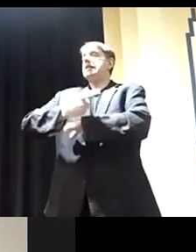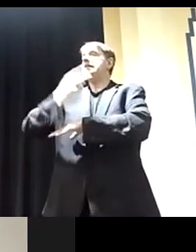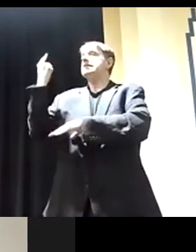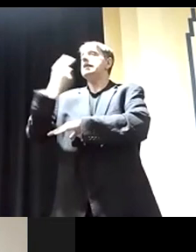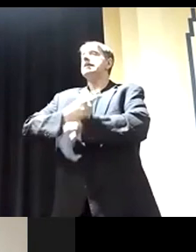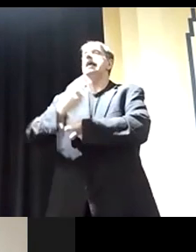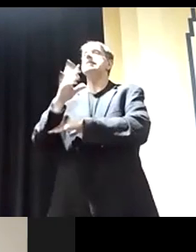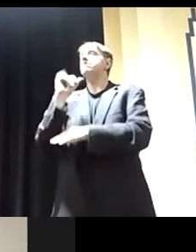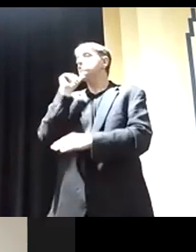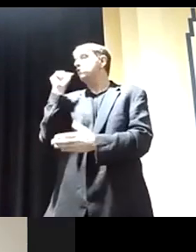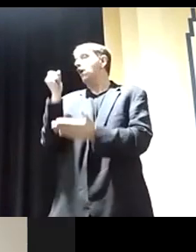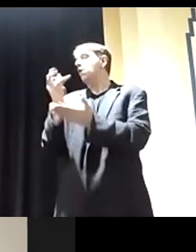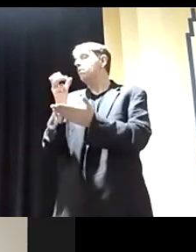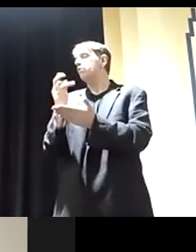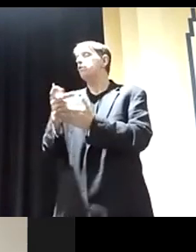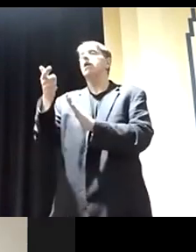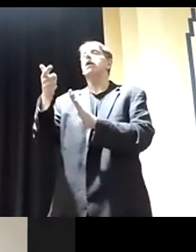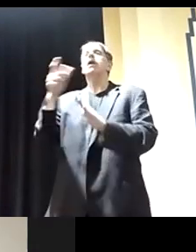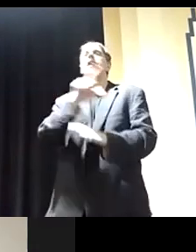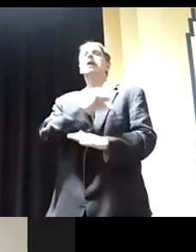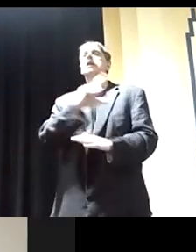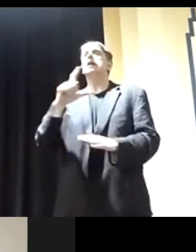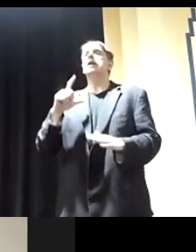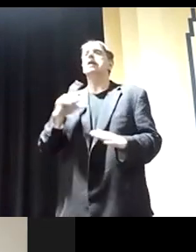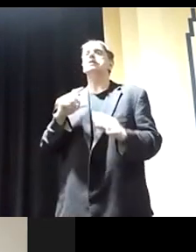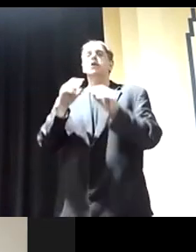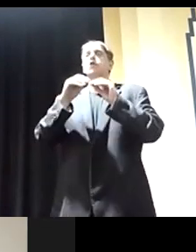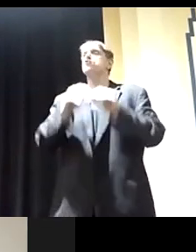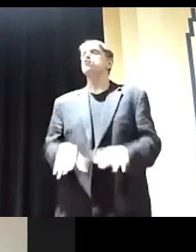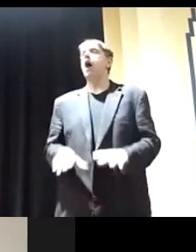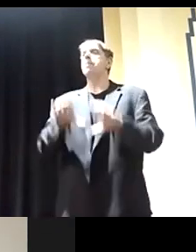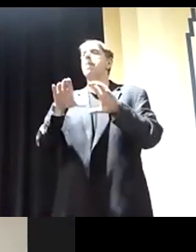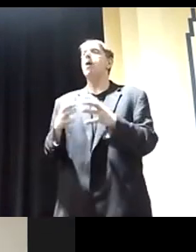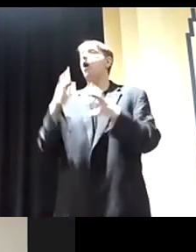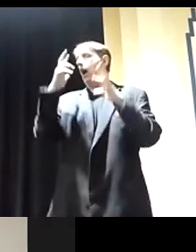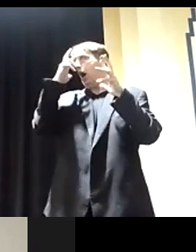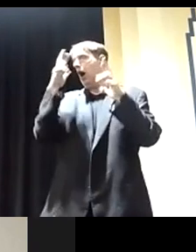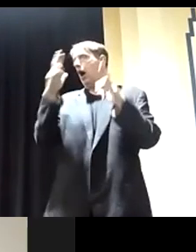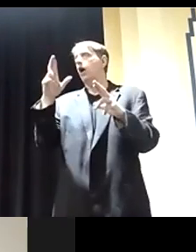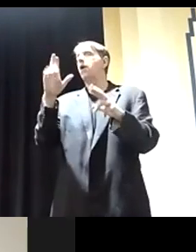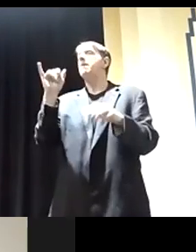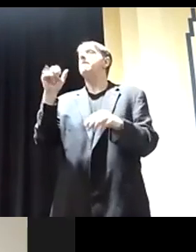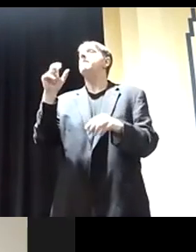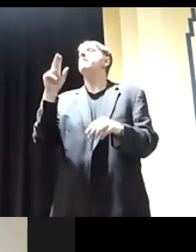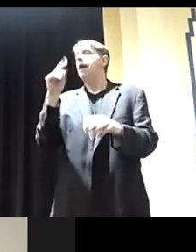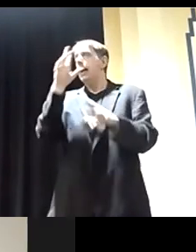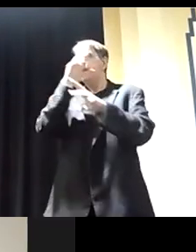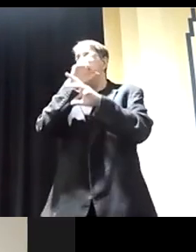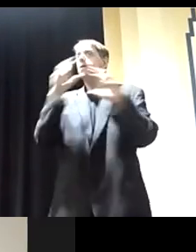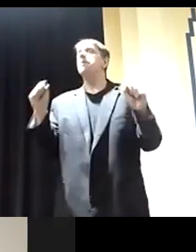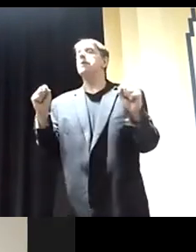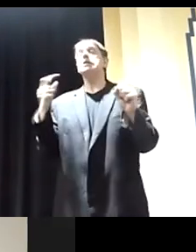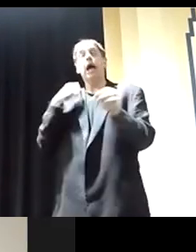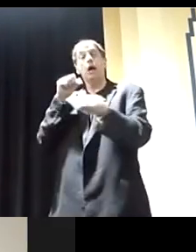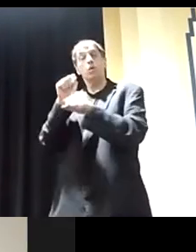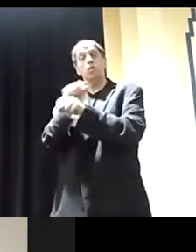approved for them to be. The legislature has completely dropped the ball. I voted for President Biden. I worked hard for him. But this has to be for every president, Democrat